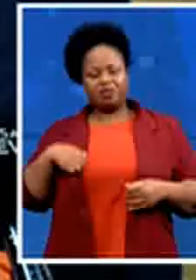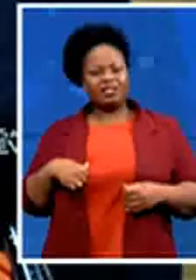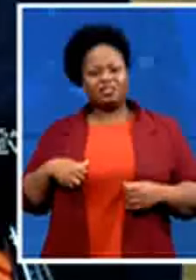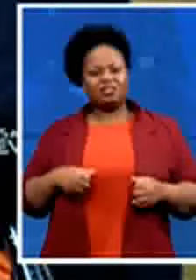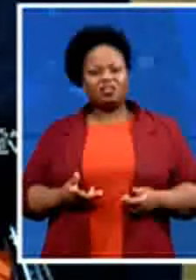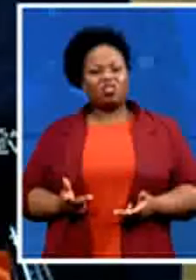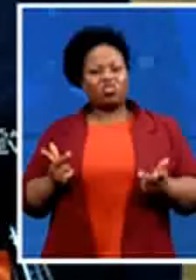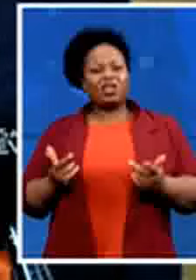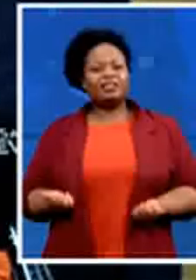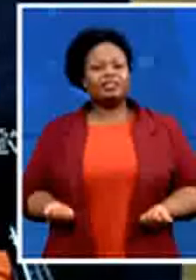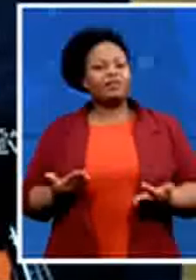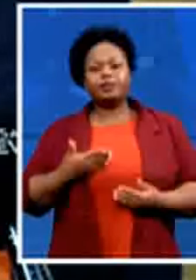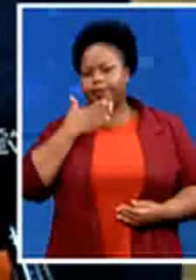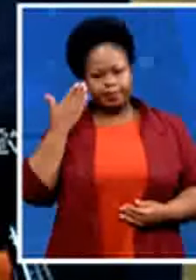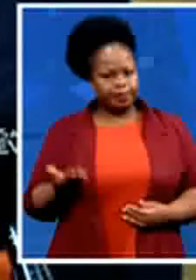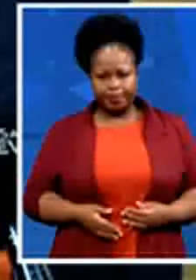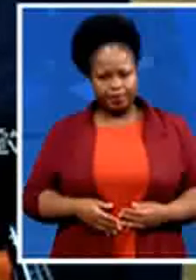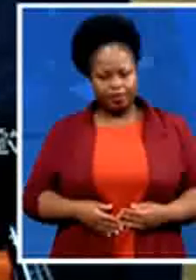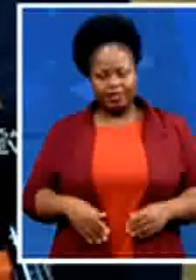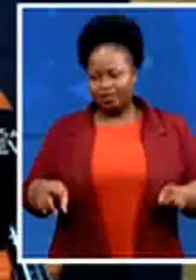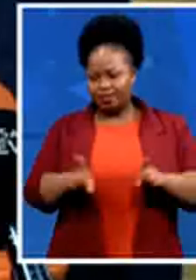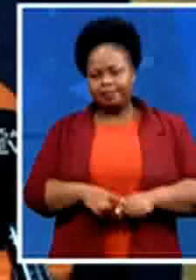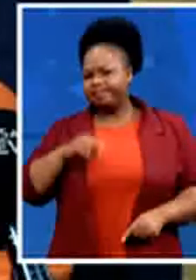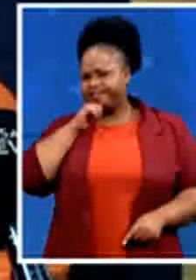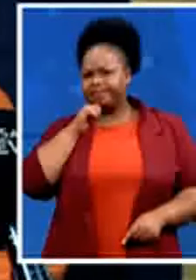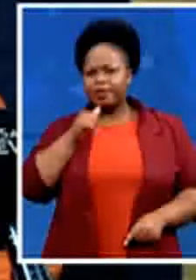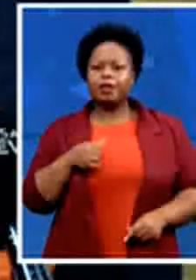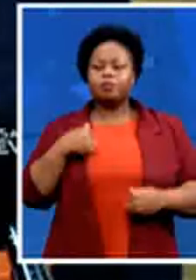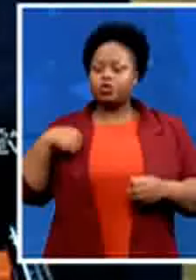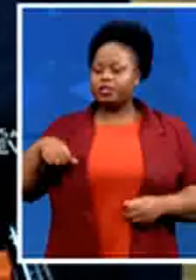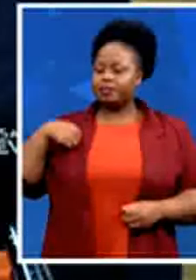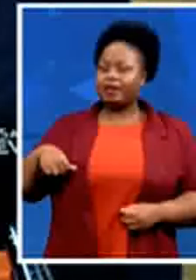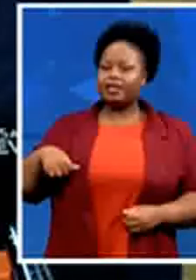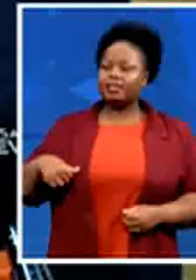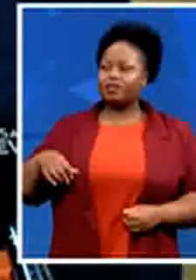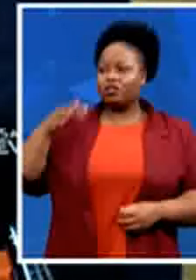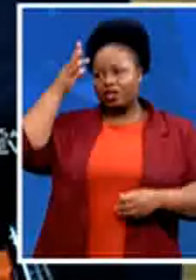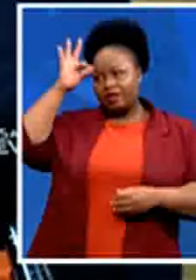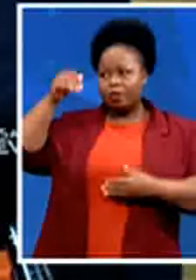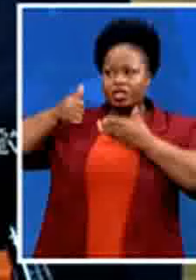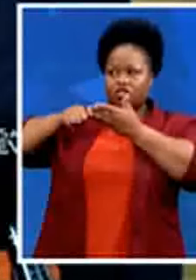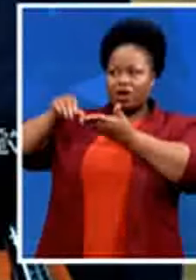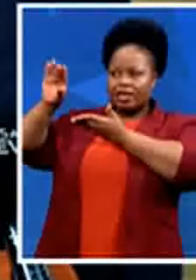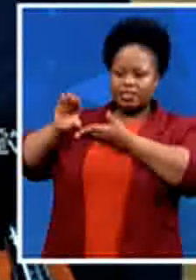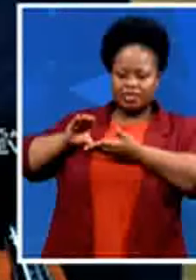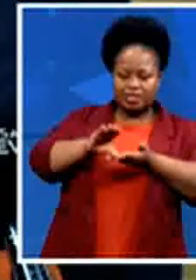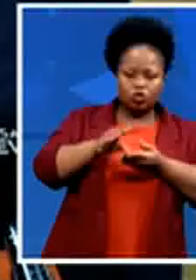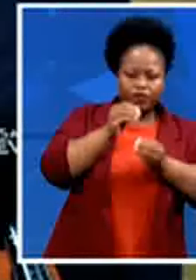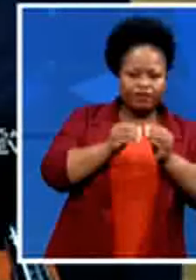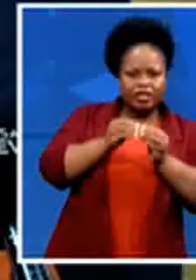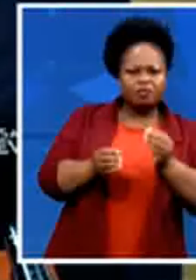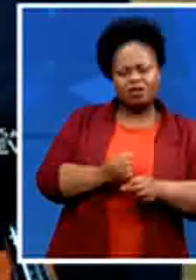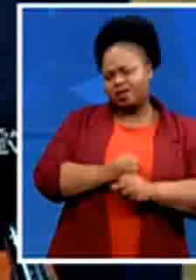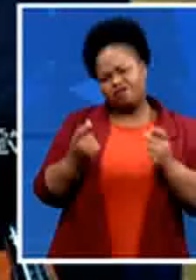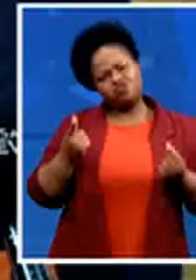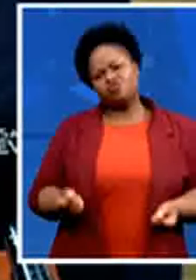municipalities receive the grants to do repairs and maintenance but they don't because they use that money for